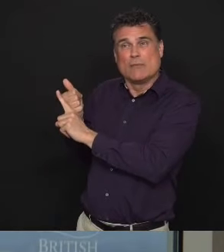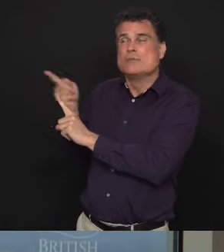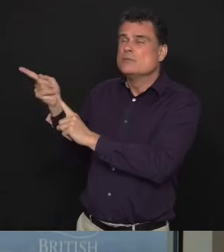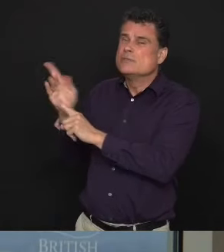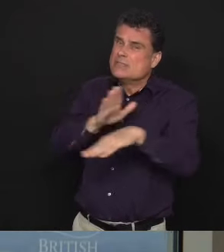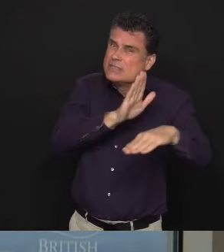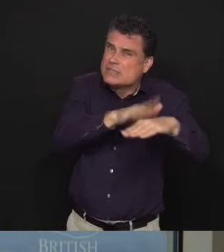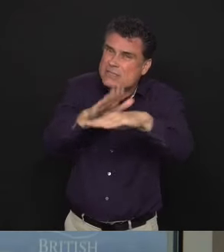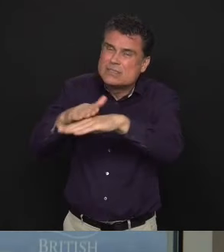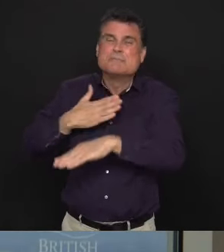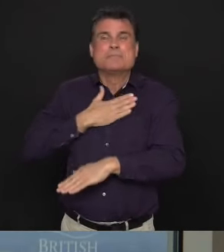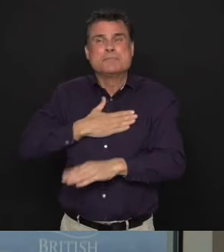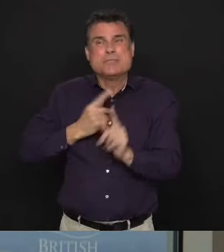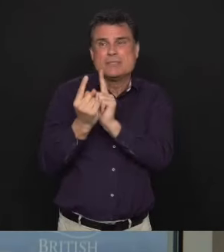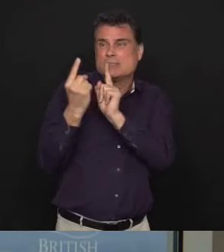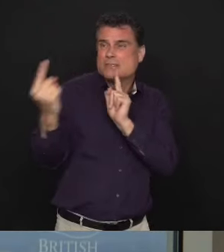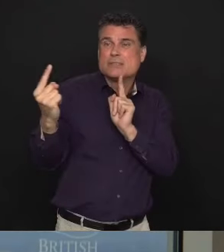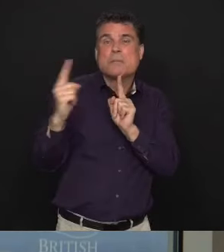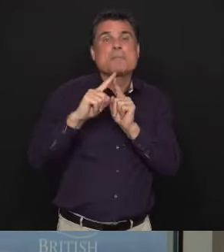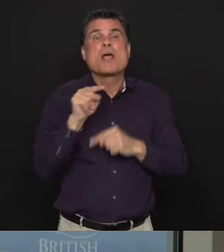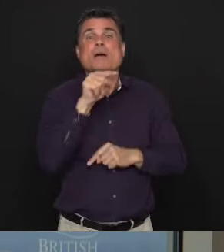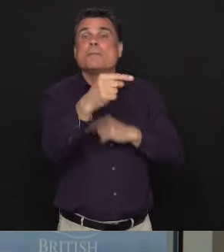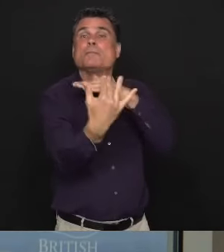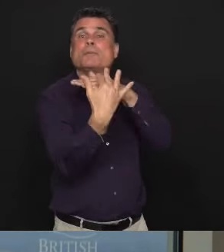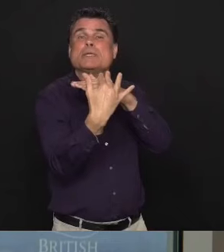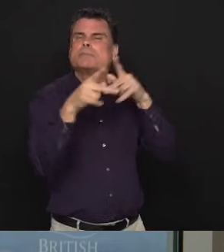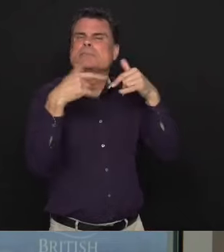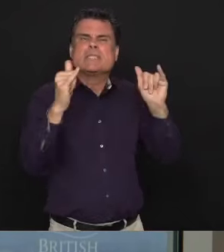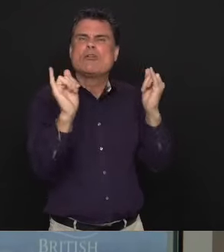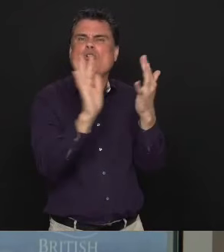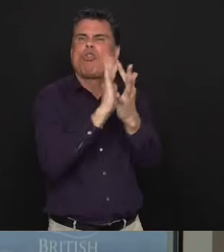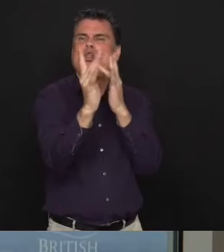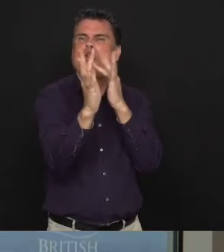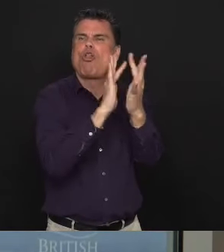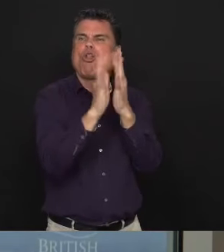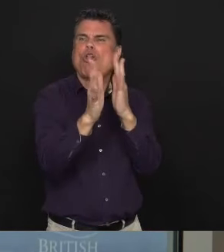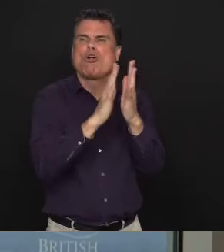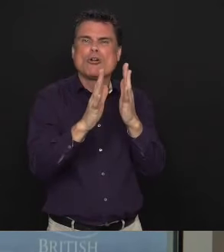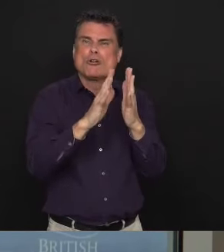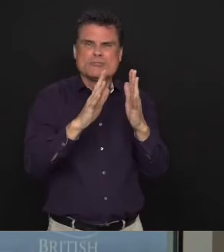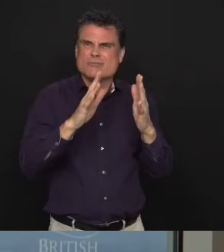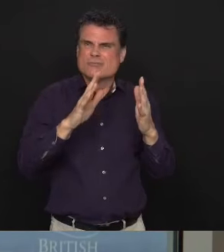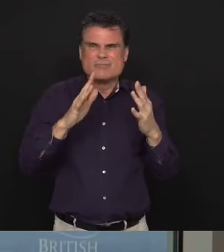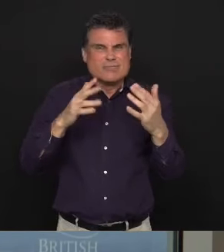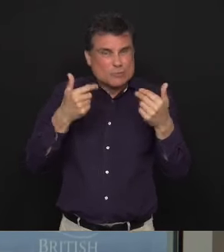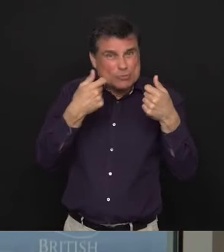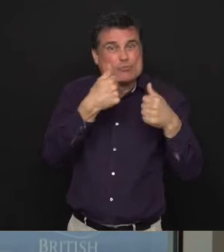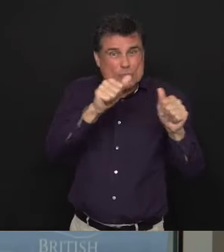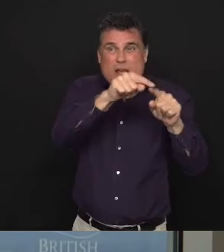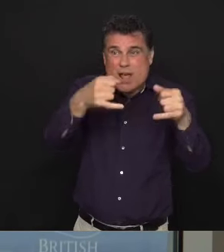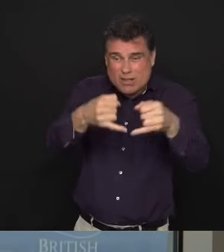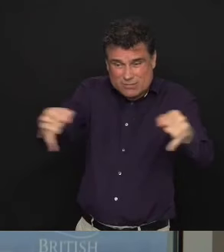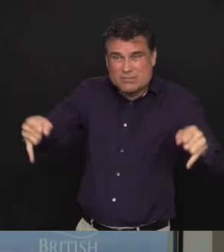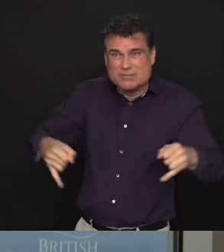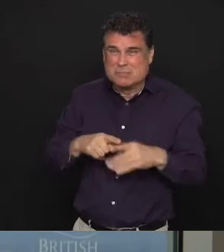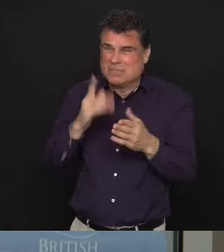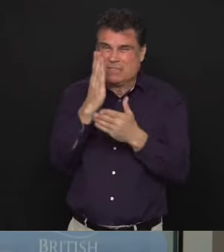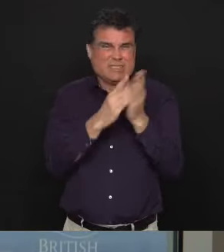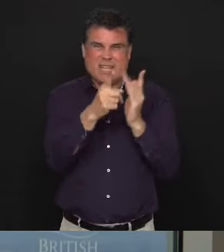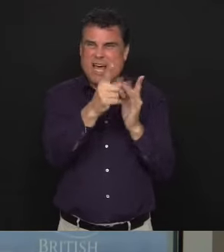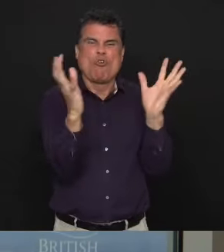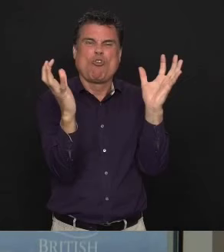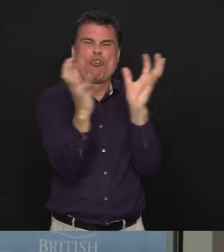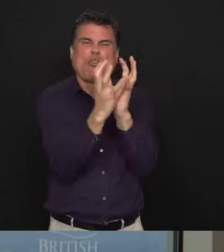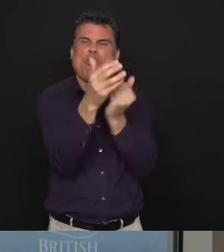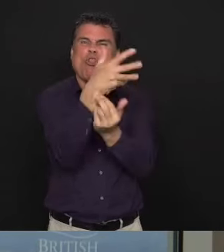people crowd at the beach while some were doing their best to physical distance. There was obvious groupings of people. There are more